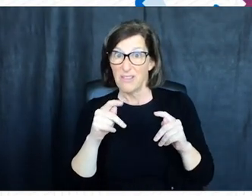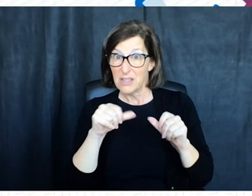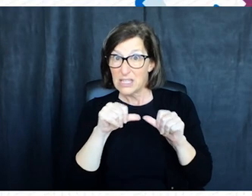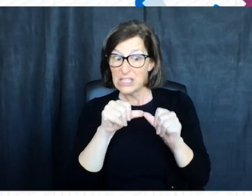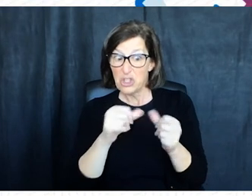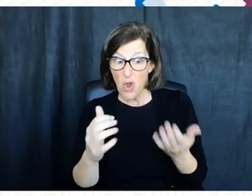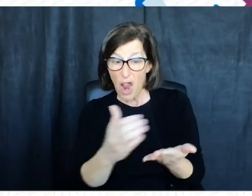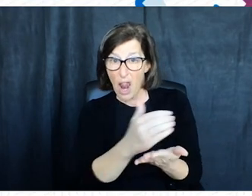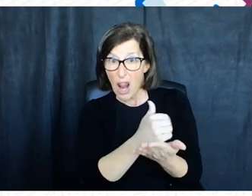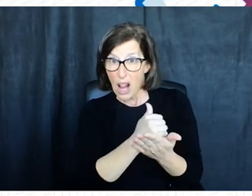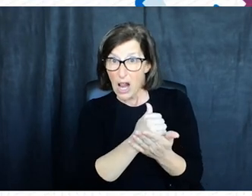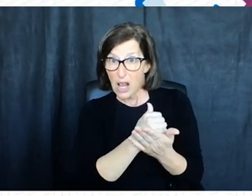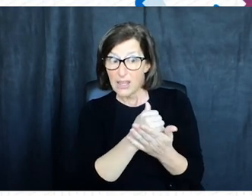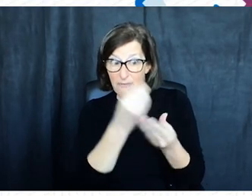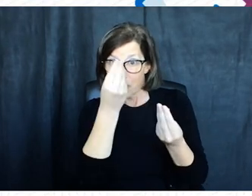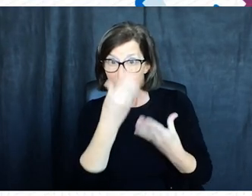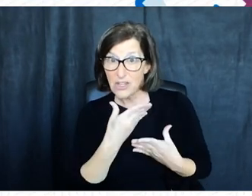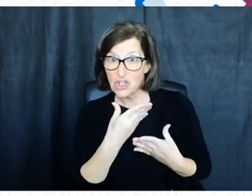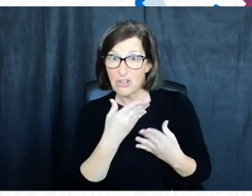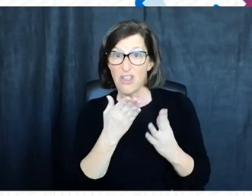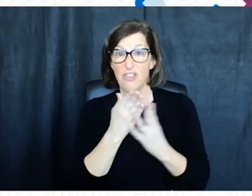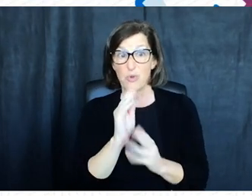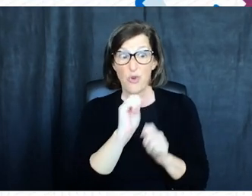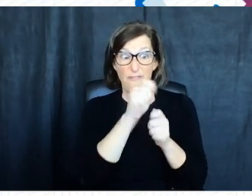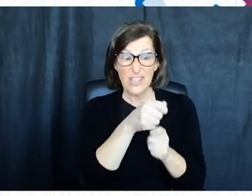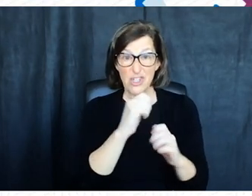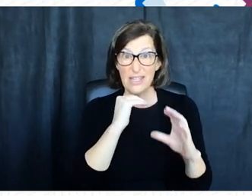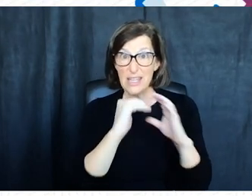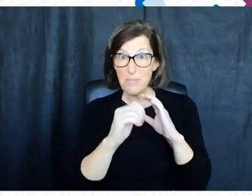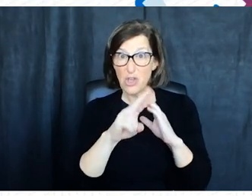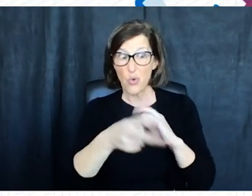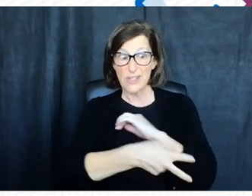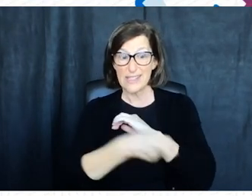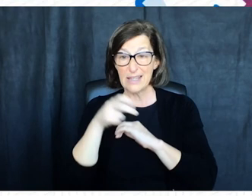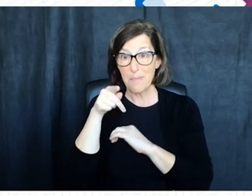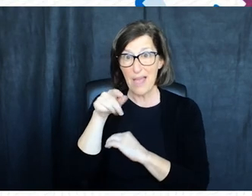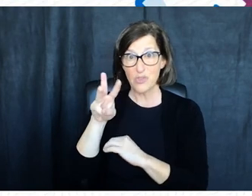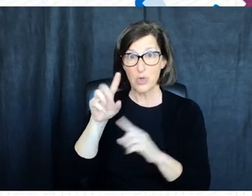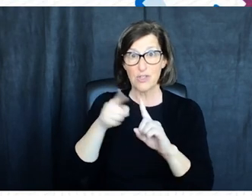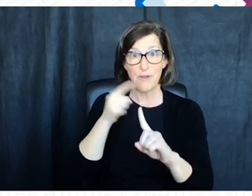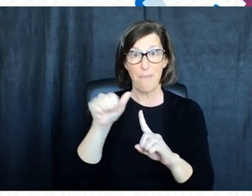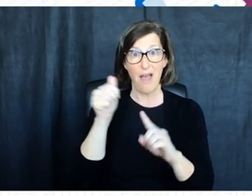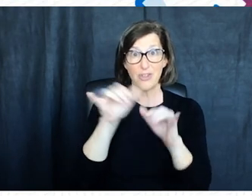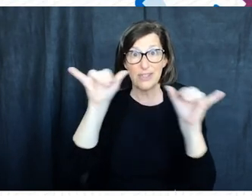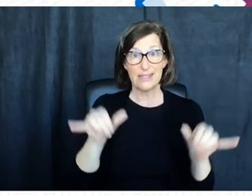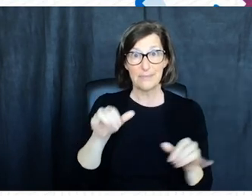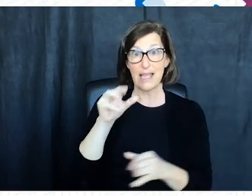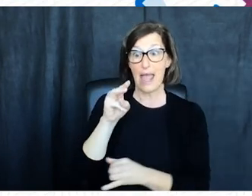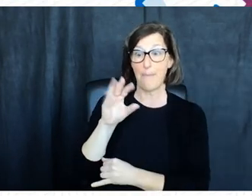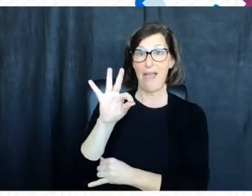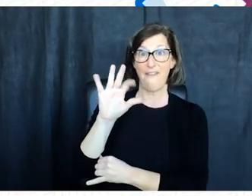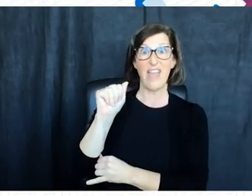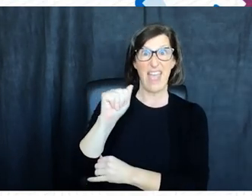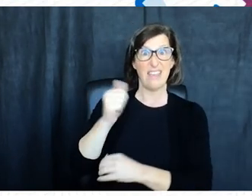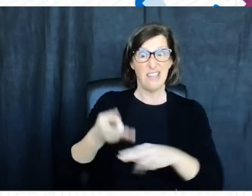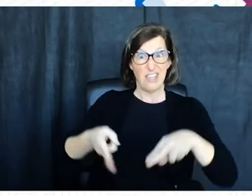harvesting credentials through phishing emails or by identifying passwords reused by from other systems mfa increases security